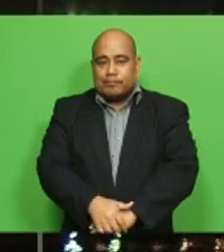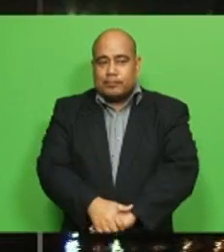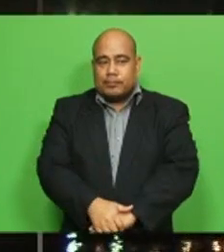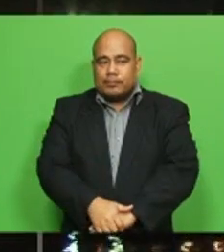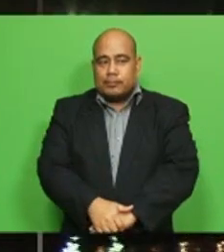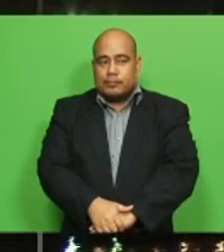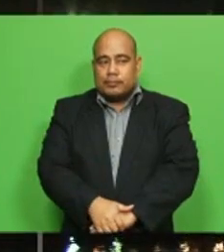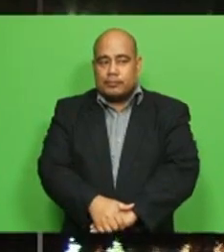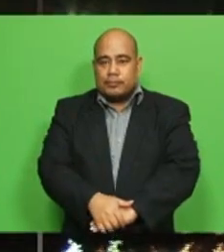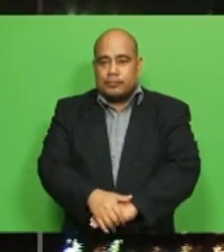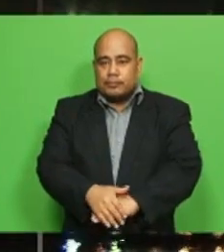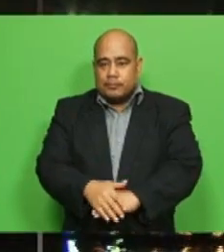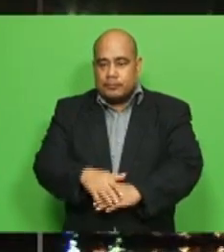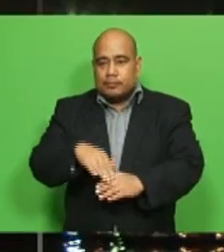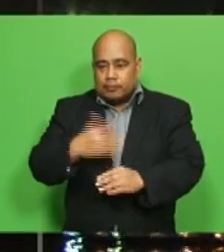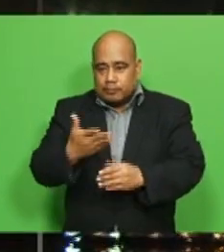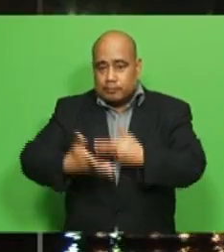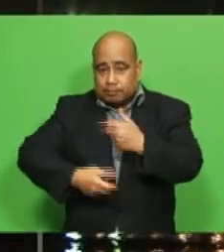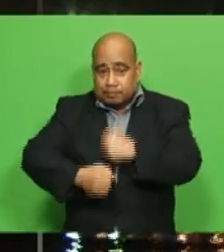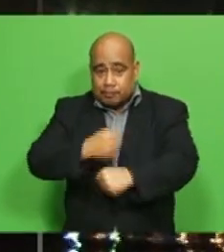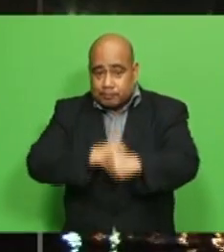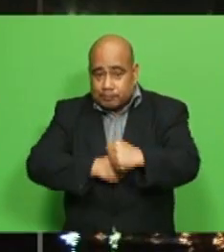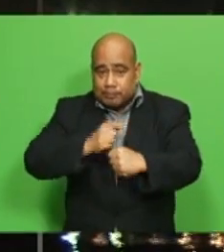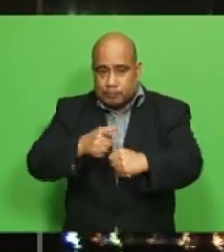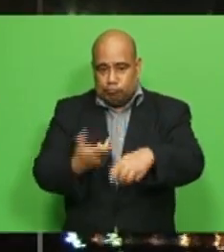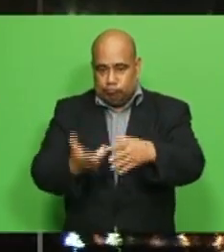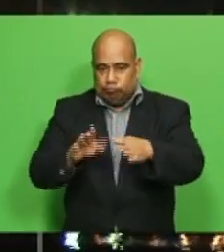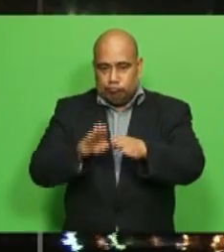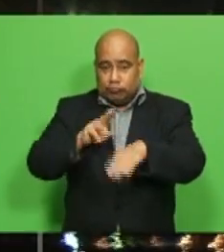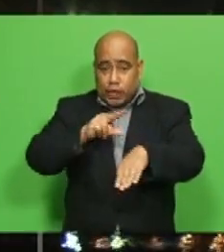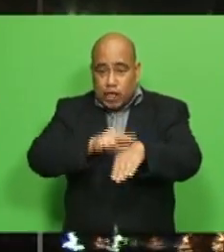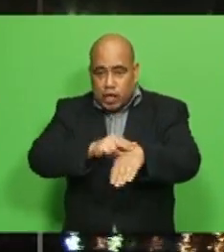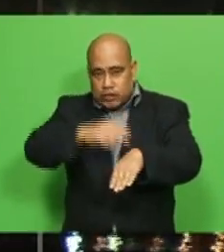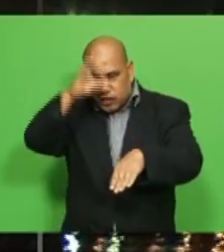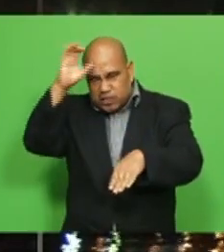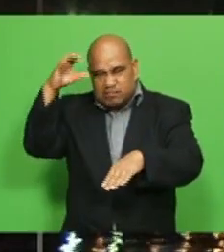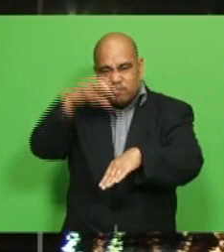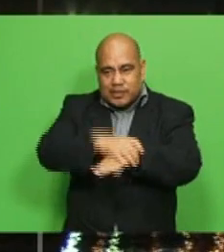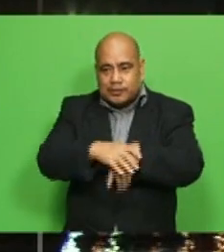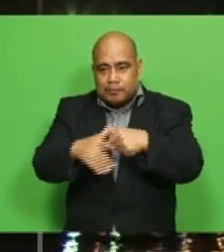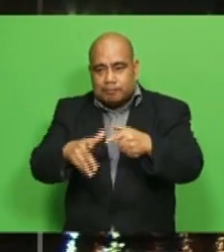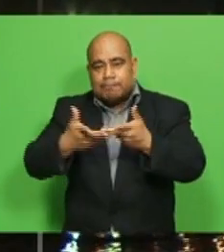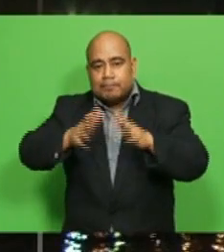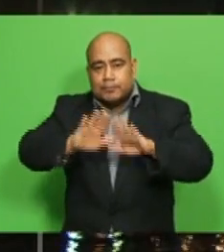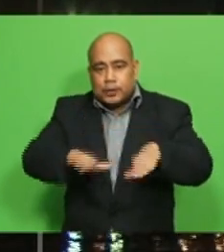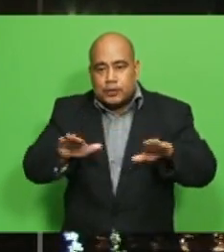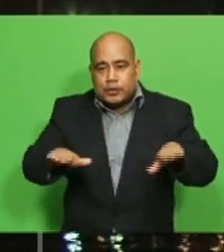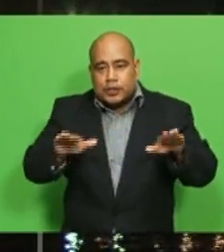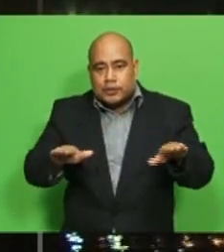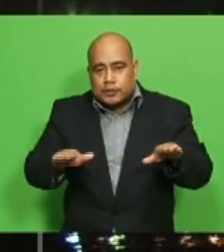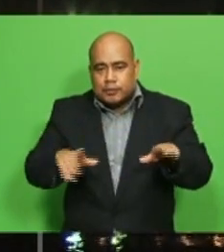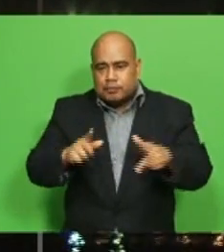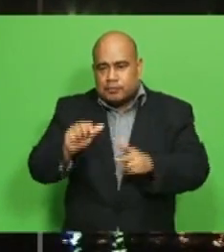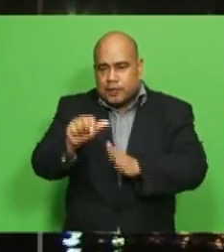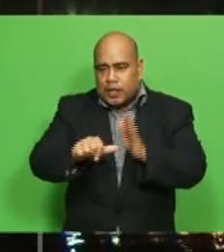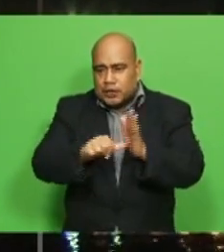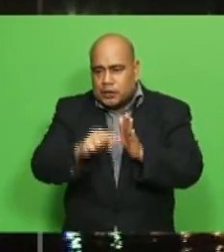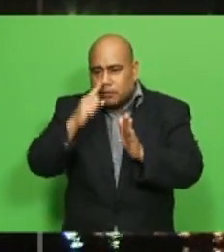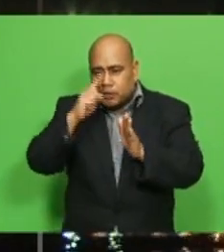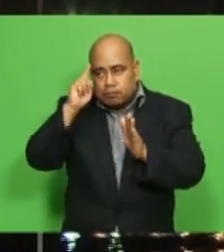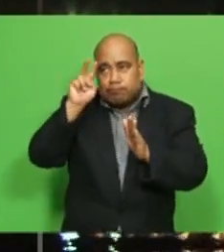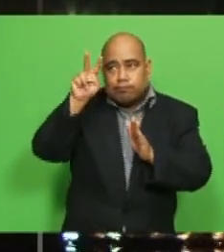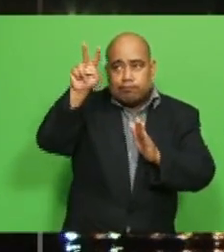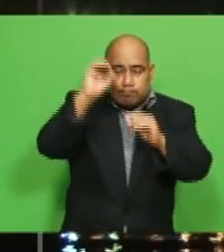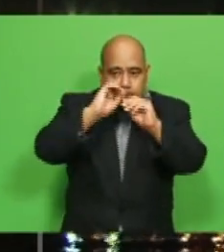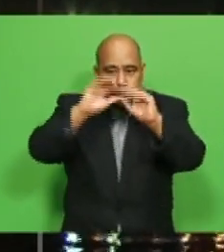becoming a doctor nurse or police officer the top dreams for children but with age people become more pragmatic and less likely to follow their